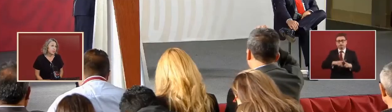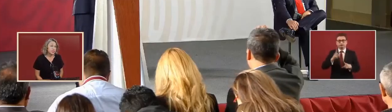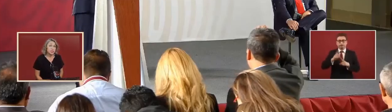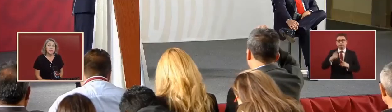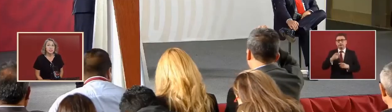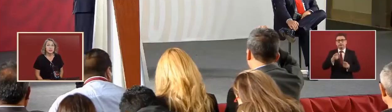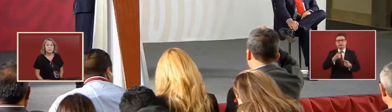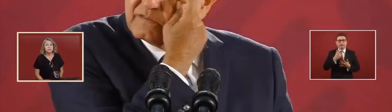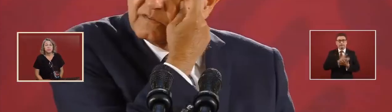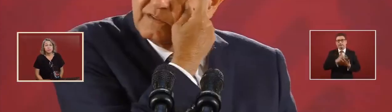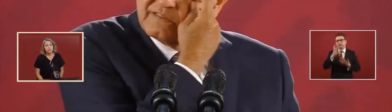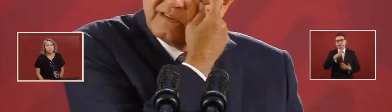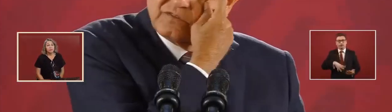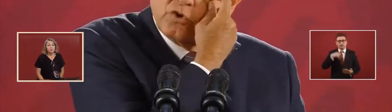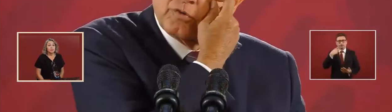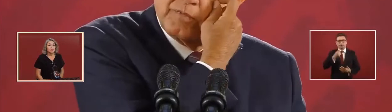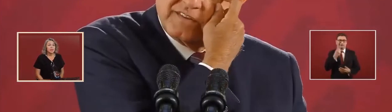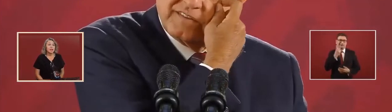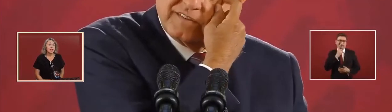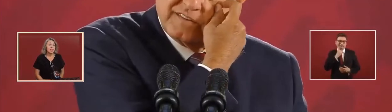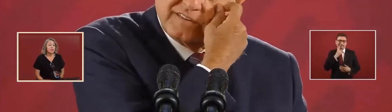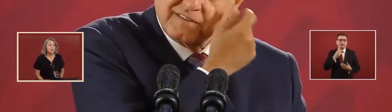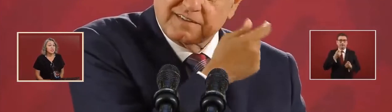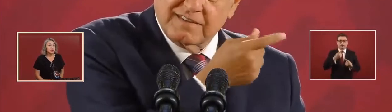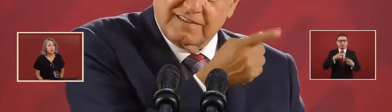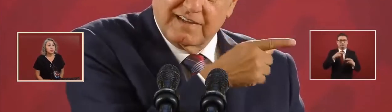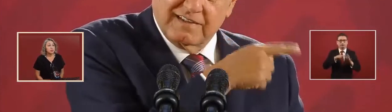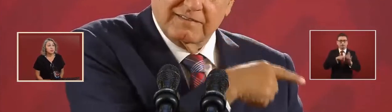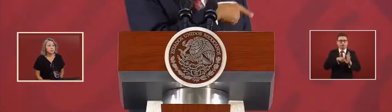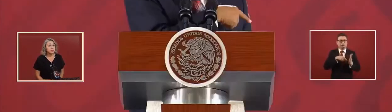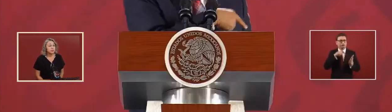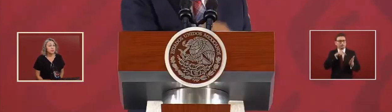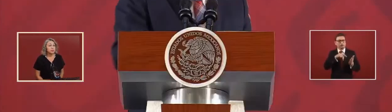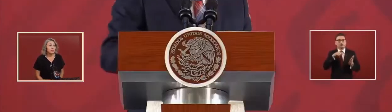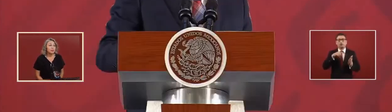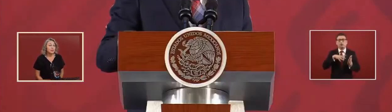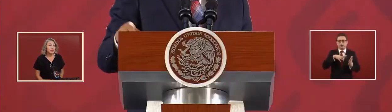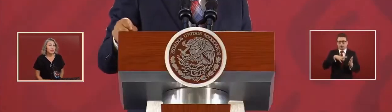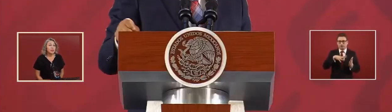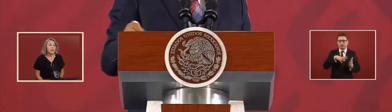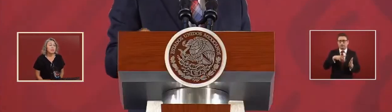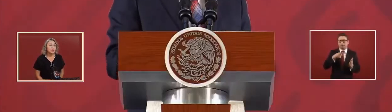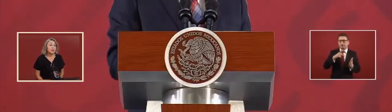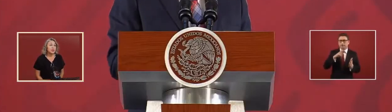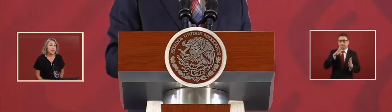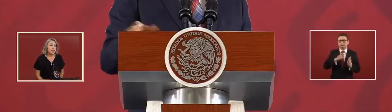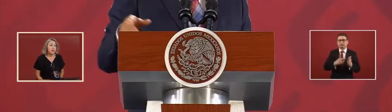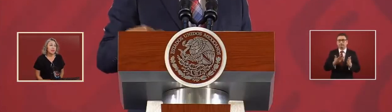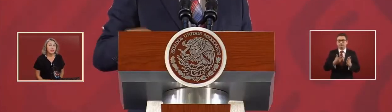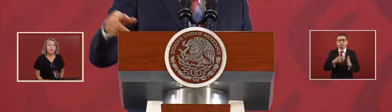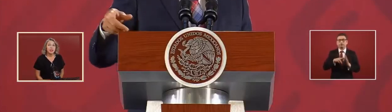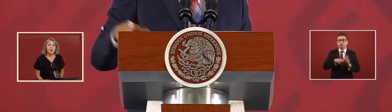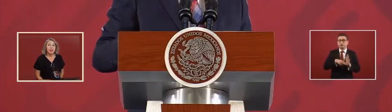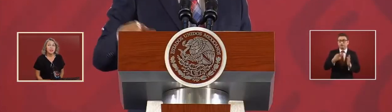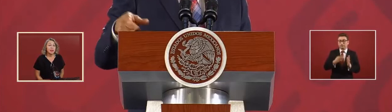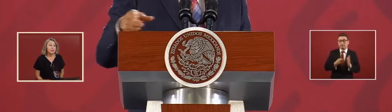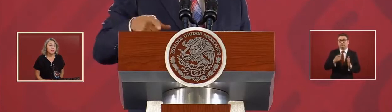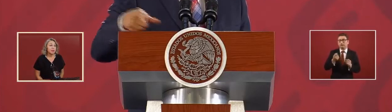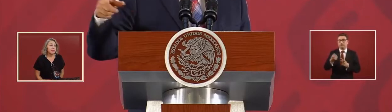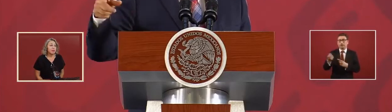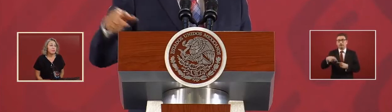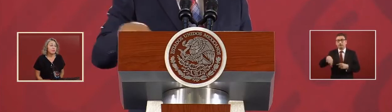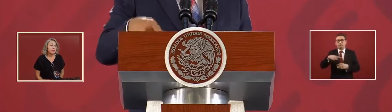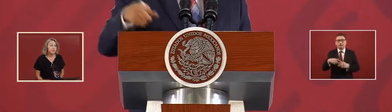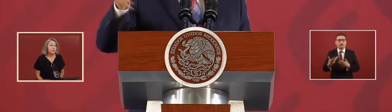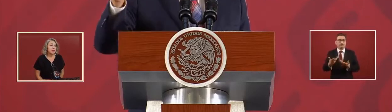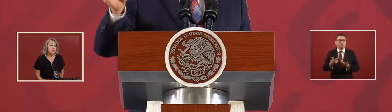and all these norms that have been created and that have given forth